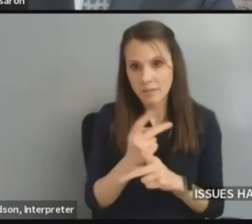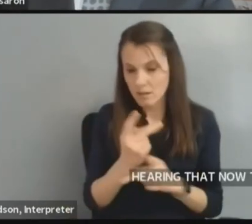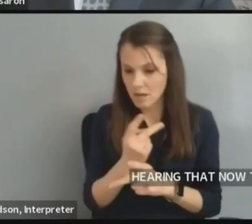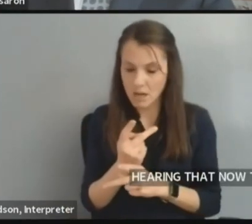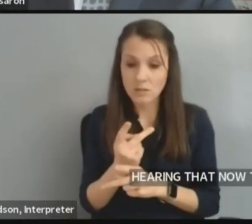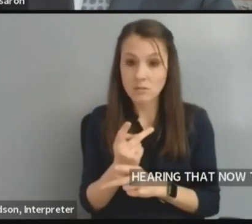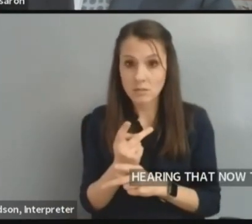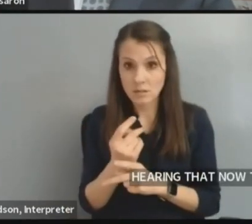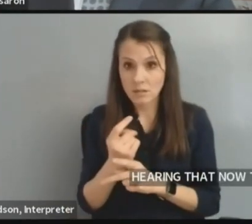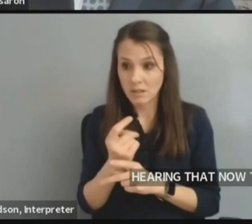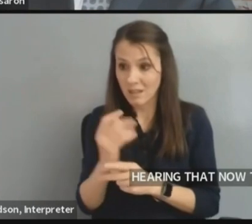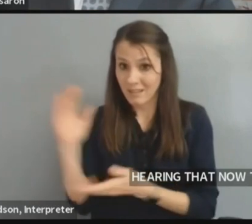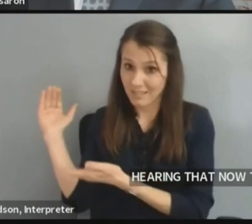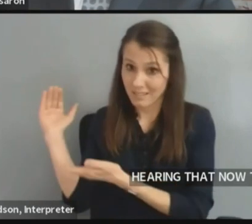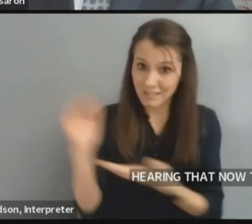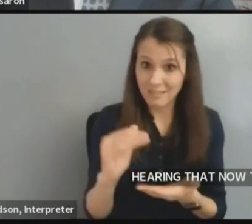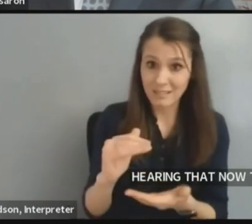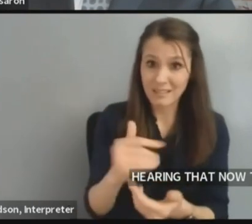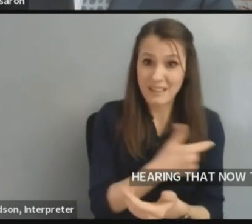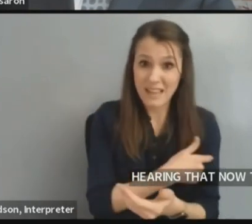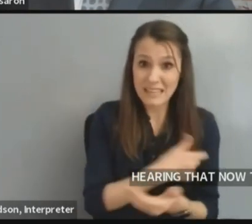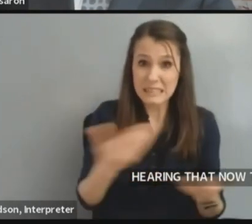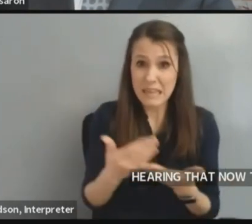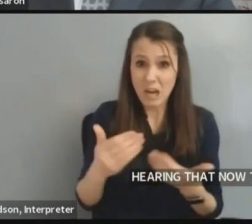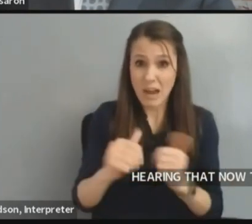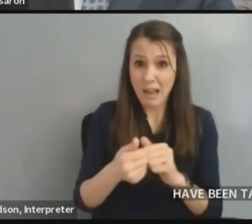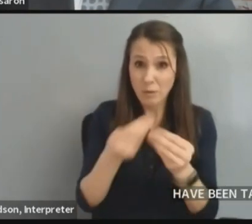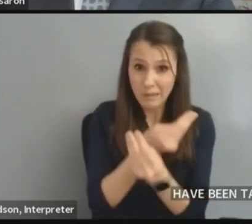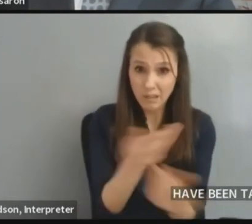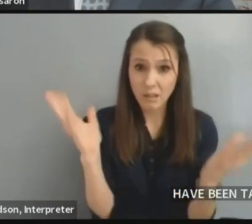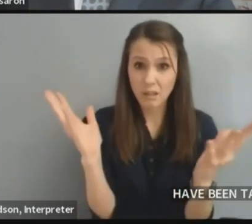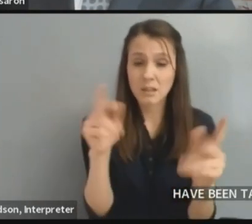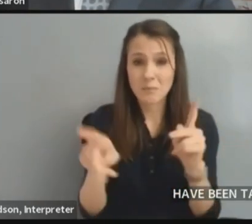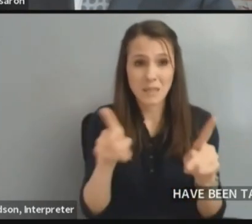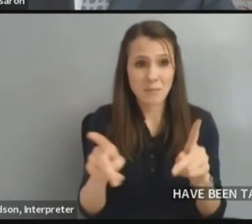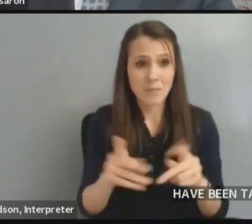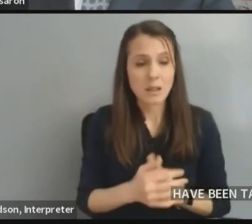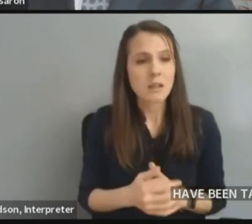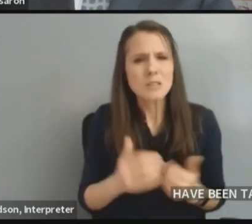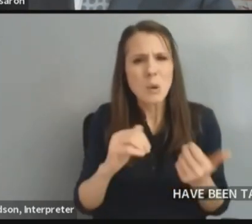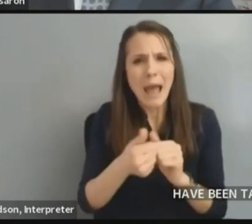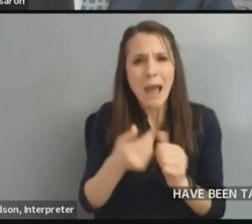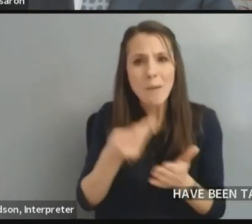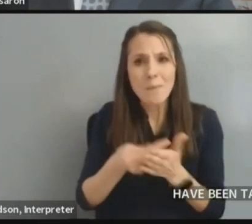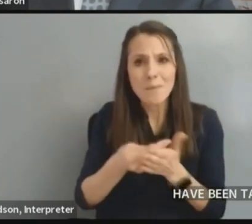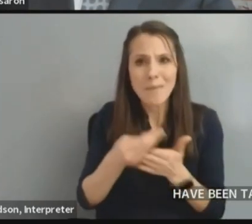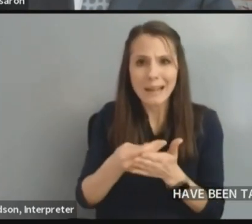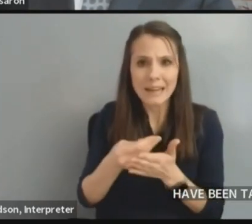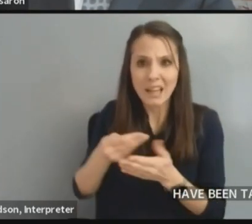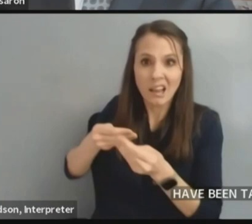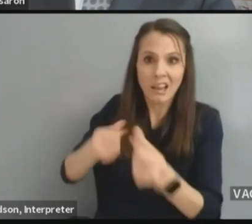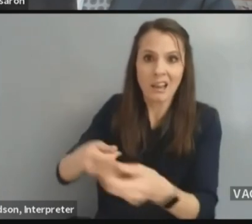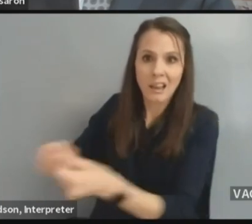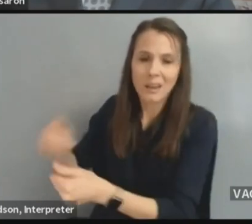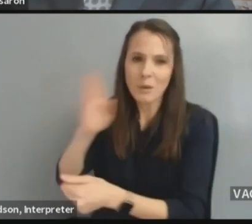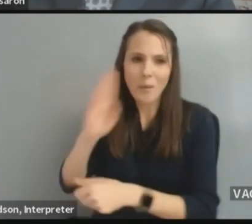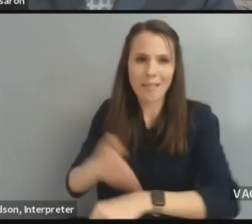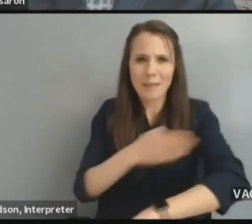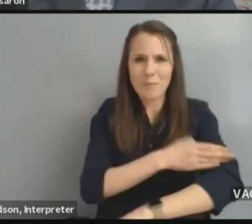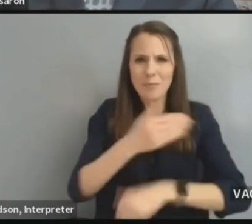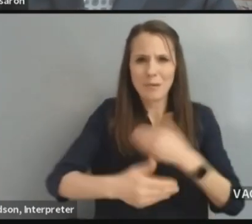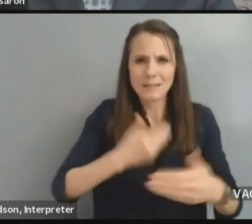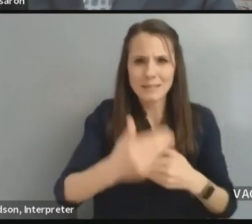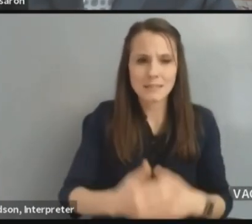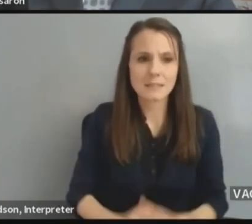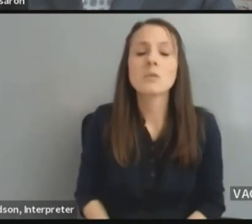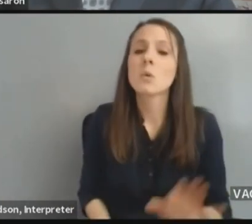vaccine doses and making them administered. How is throwing more money at this going to help the process? Well,